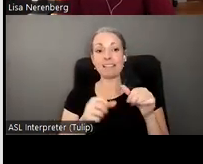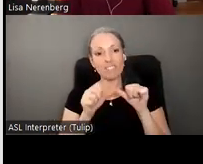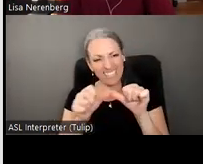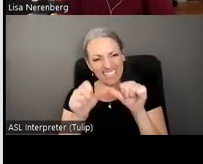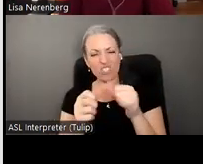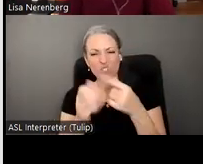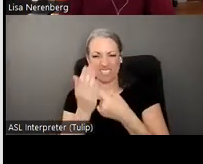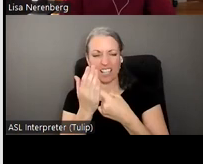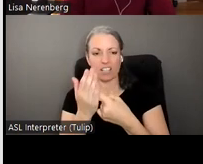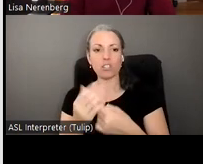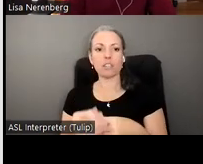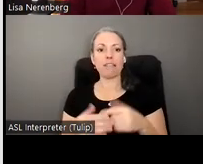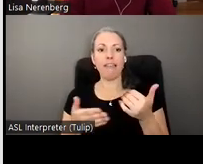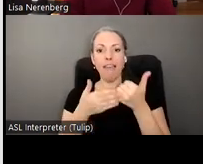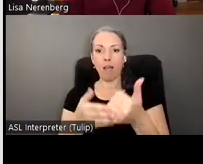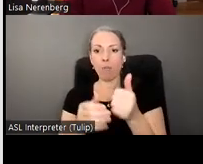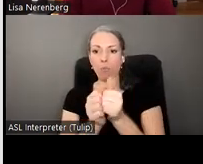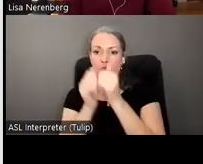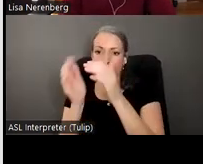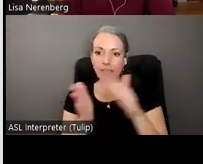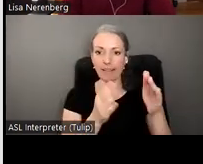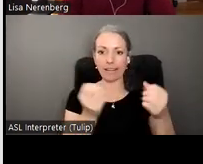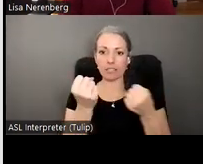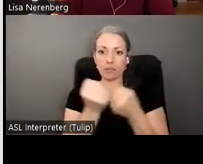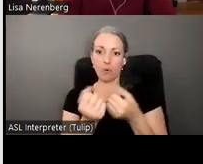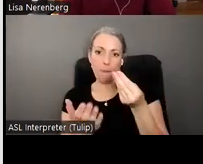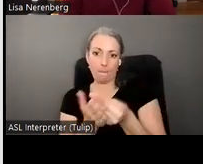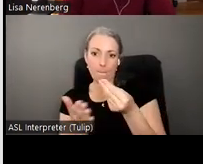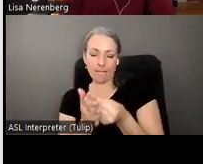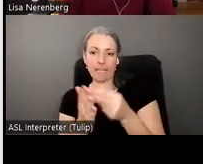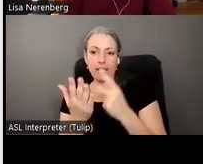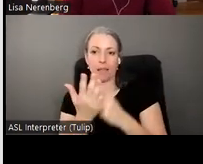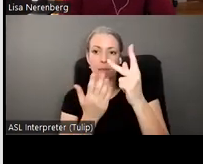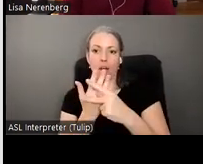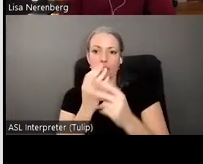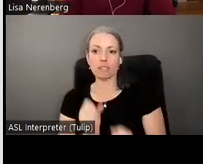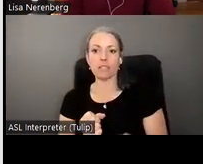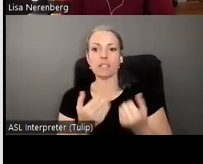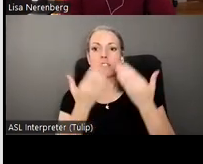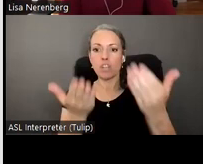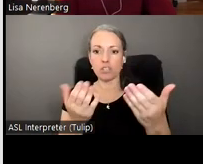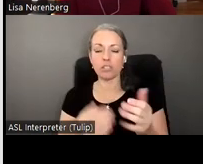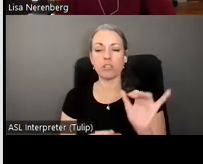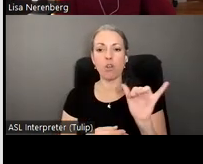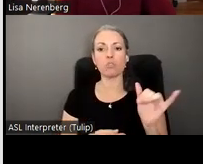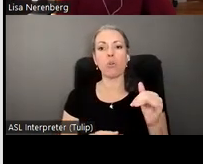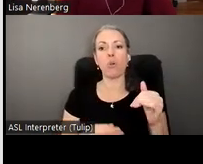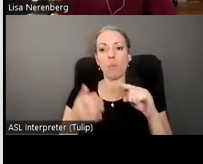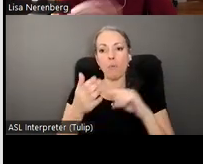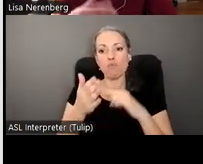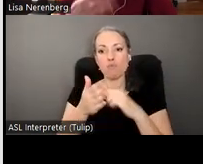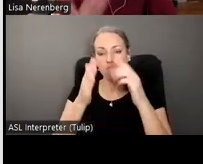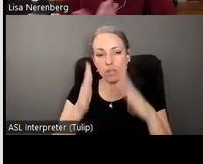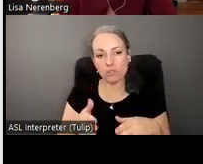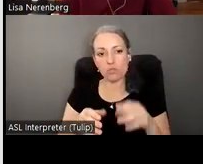help them with their planning to support funding and policy proposals and we also hope that researchers will use it i